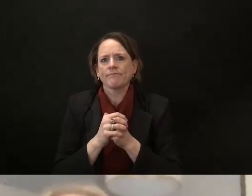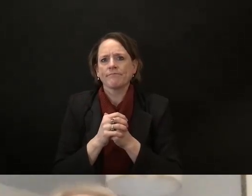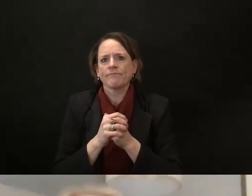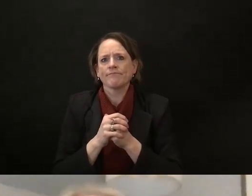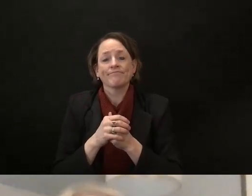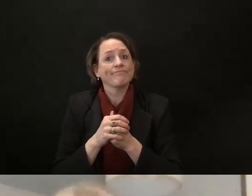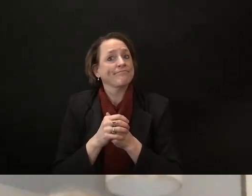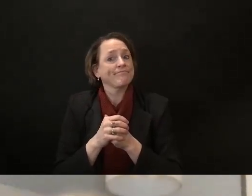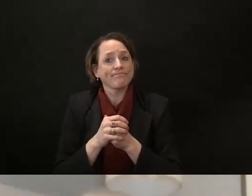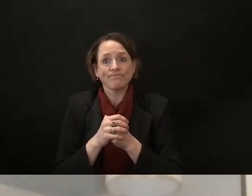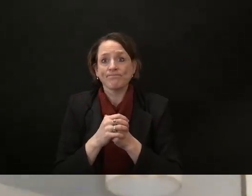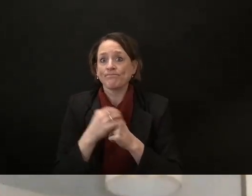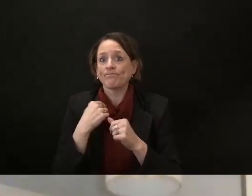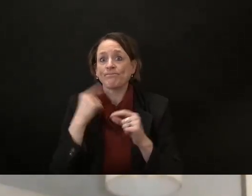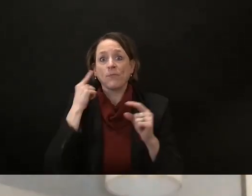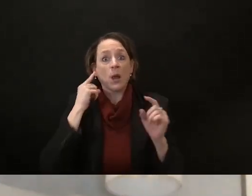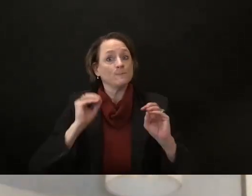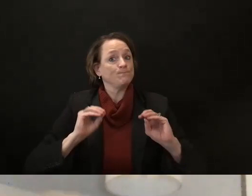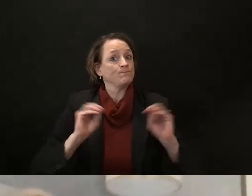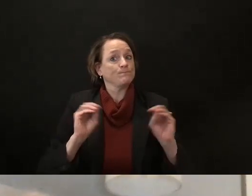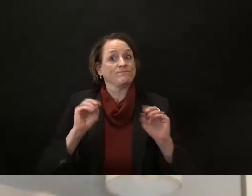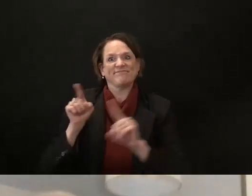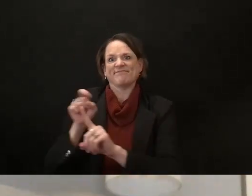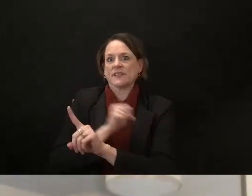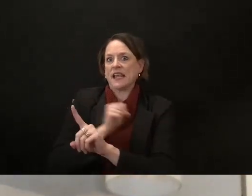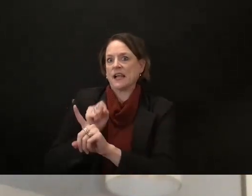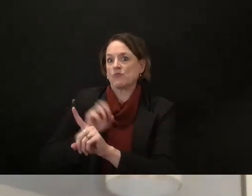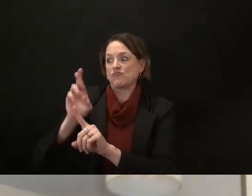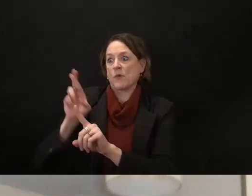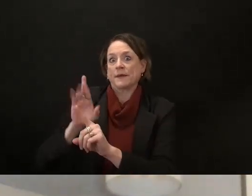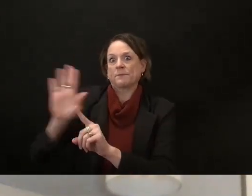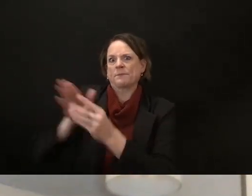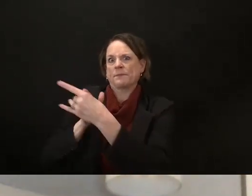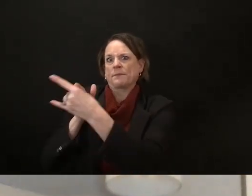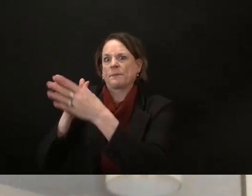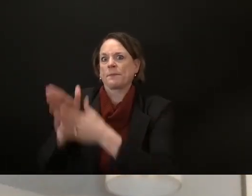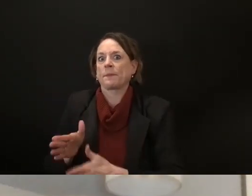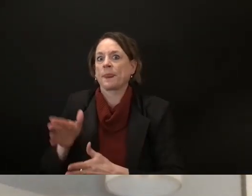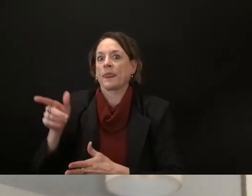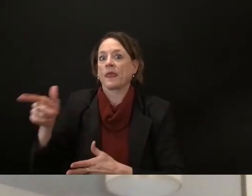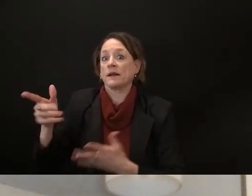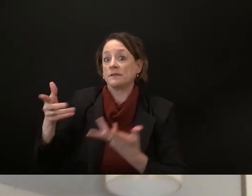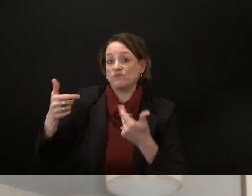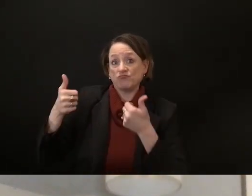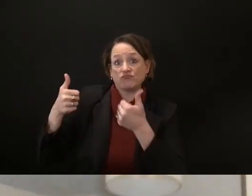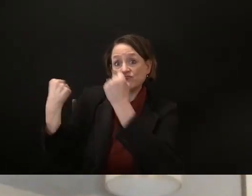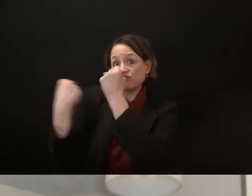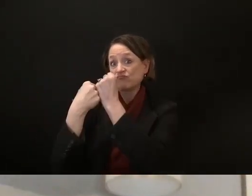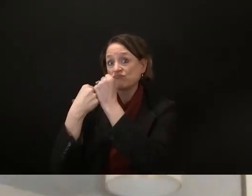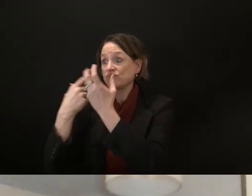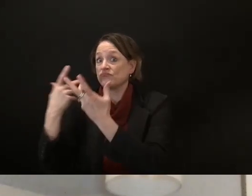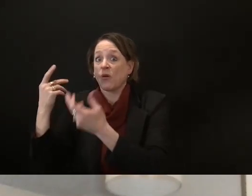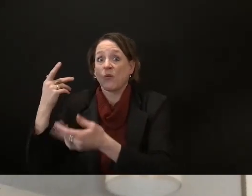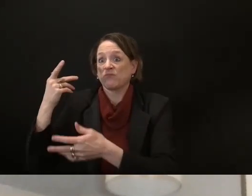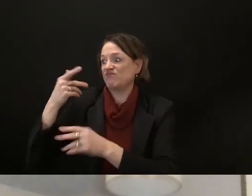leadership that says they're on board with what republicans in the assembly are doing that has been true almost all throughout the last